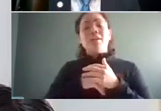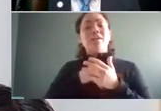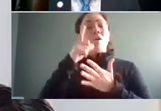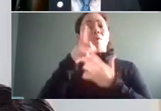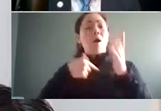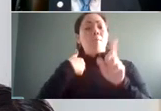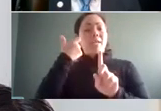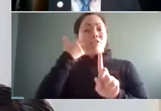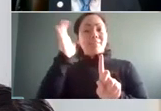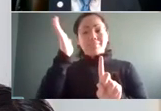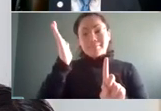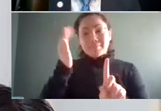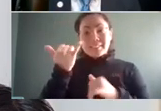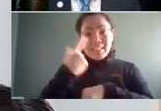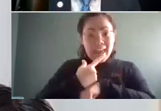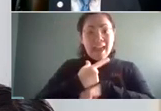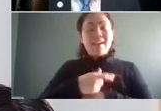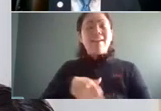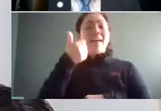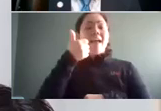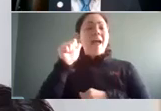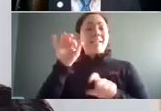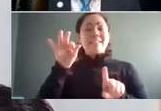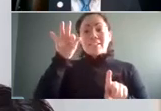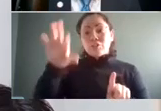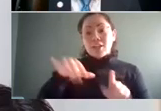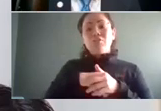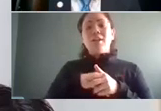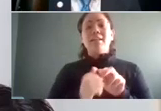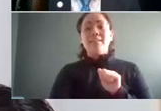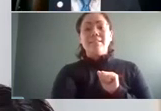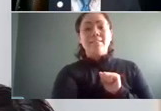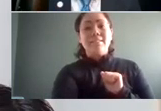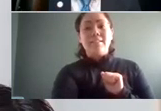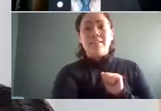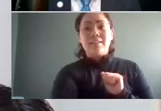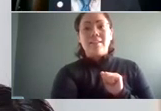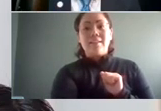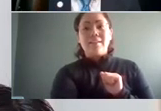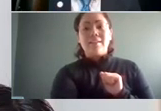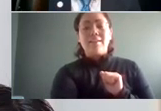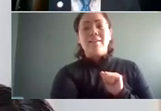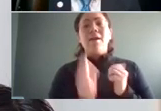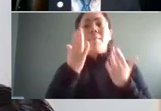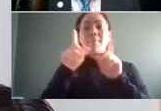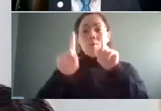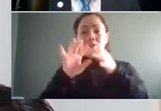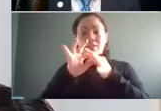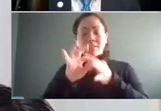been presented today any of the suggestions possibly questions about compliance